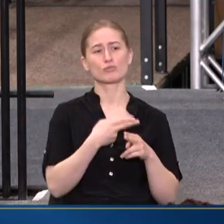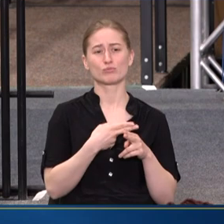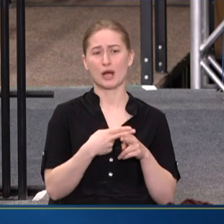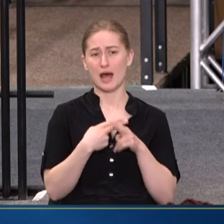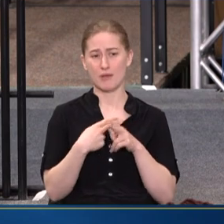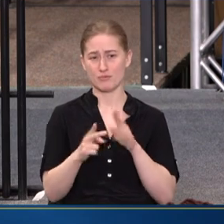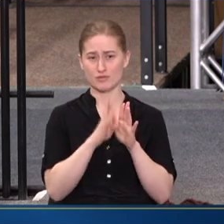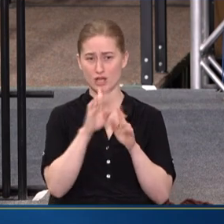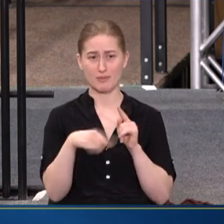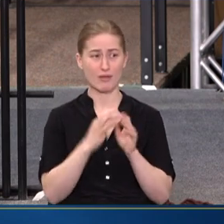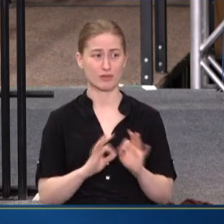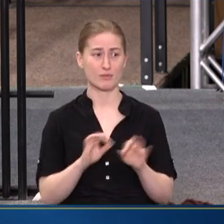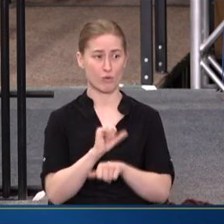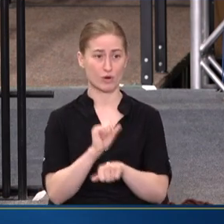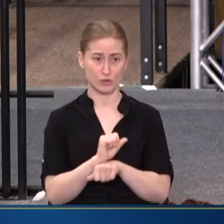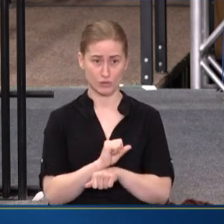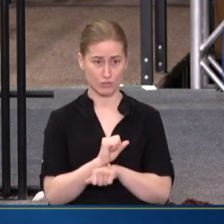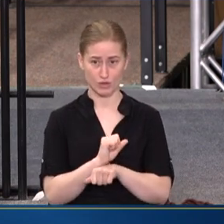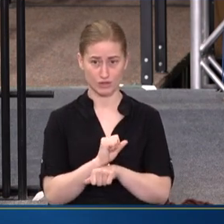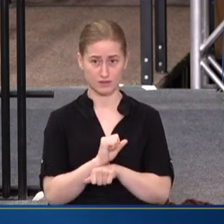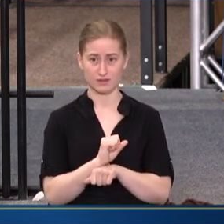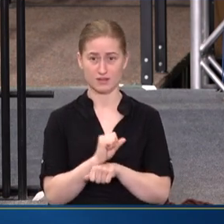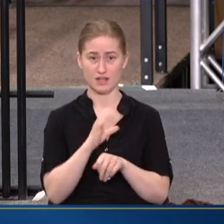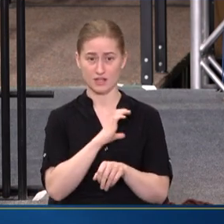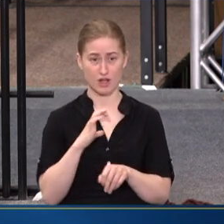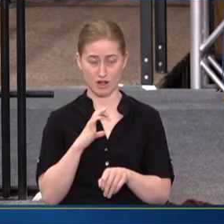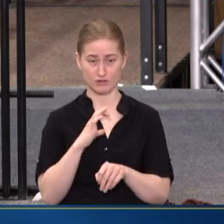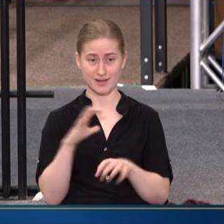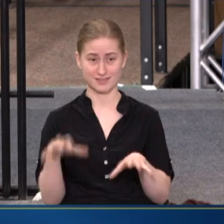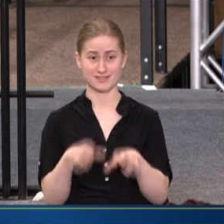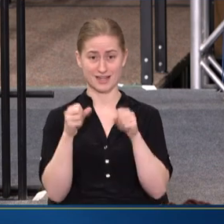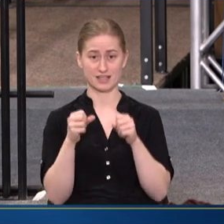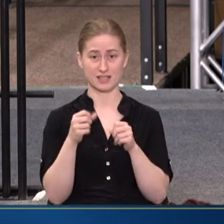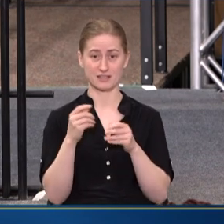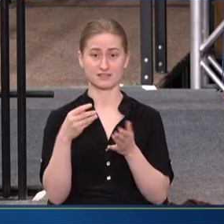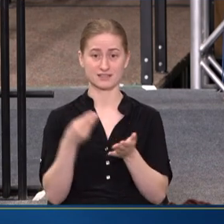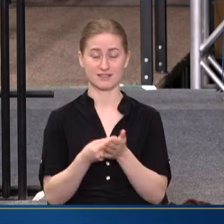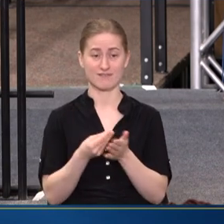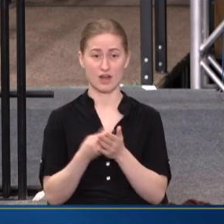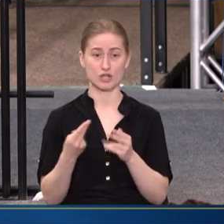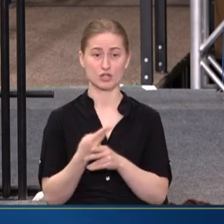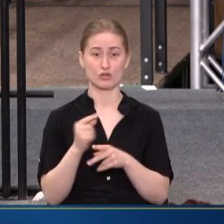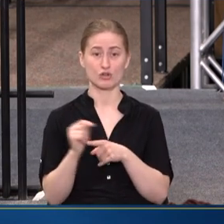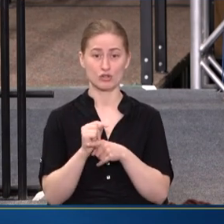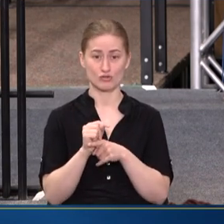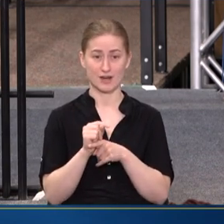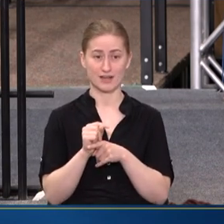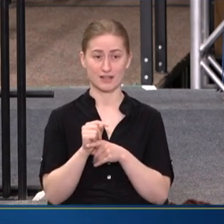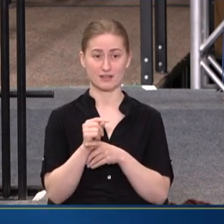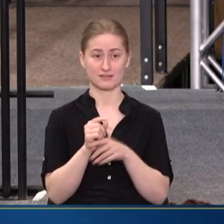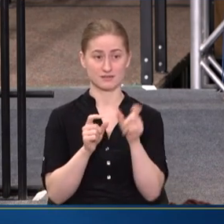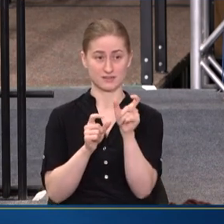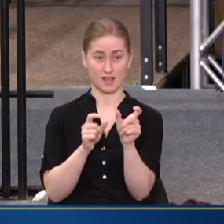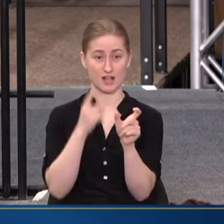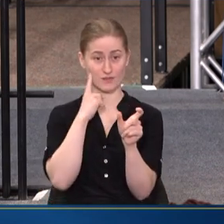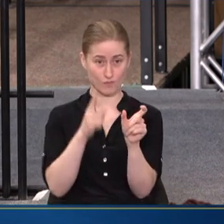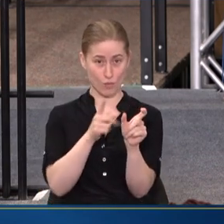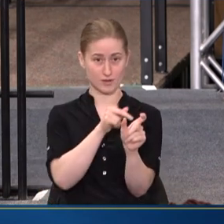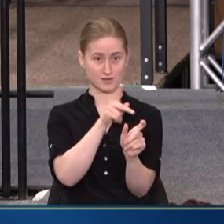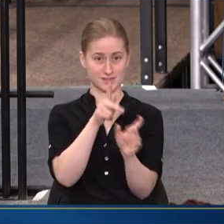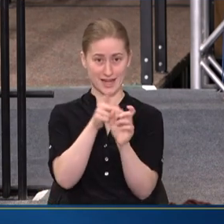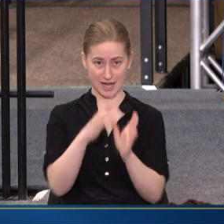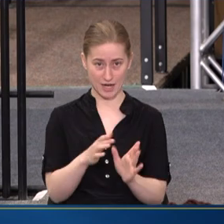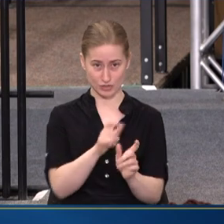THE IMPORTANT WORK THAT CONGRESS HAS UNDERTAKEN TO FUND NEW TRAINING SLOTS FOR PSYCHIATRISTS. SO THERE ARE HUNDREDS OF NEW